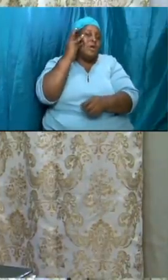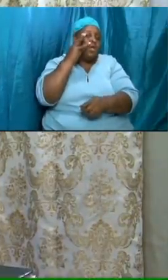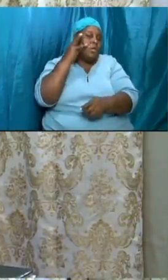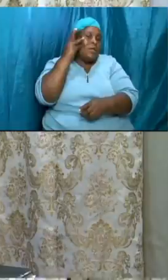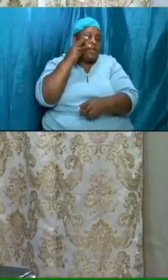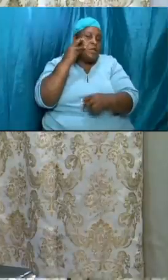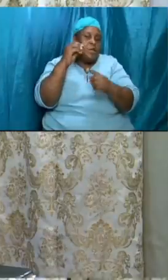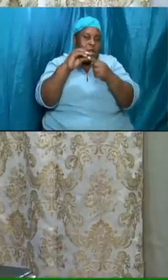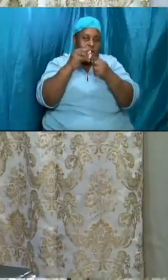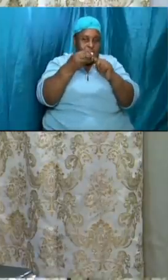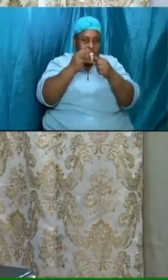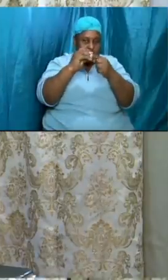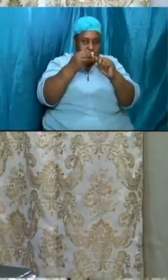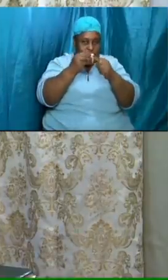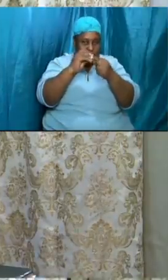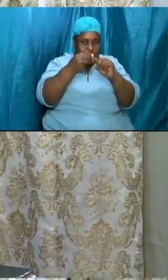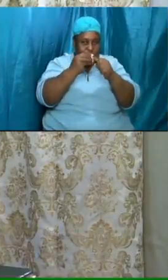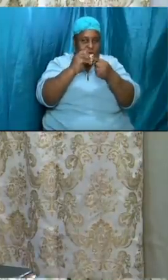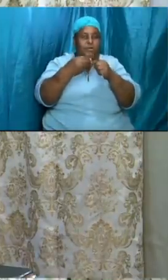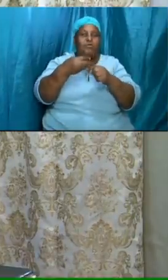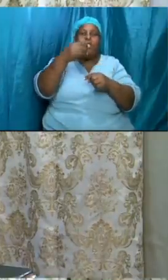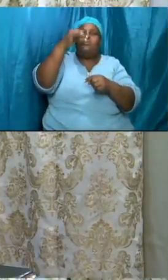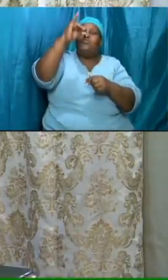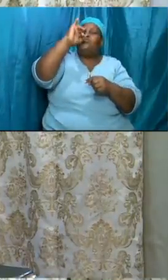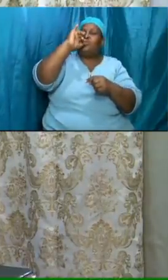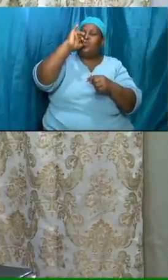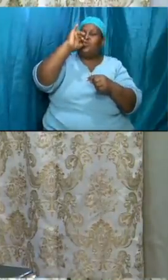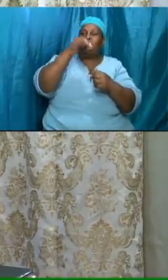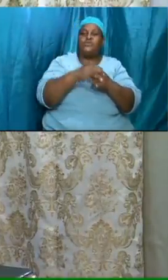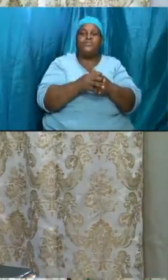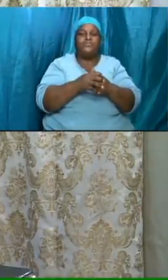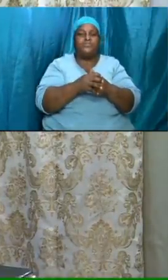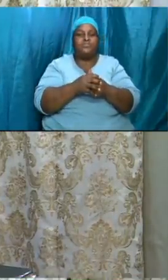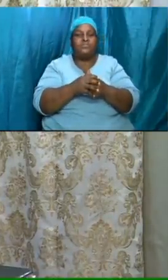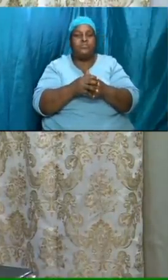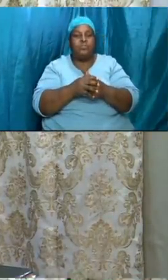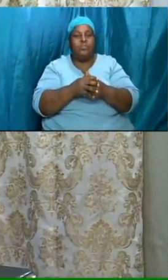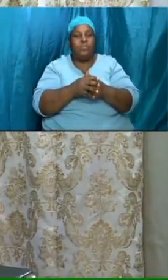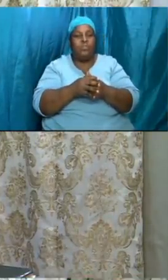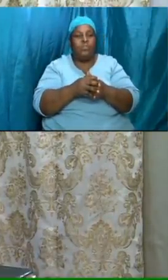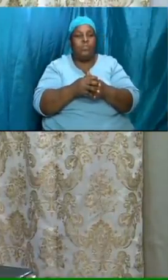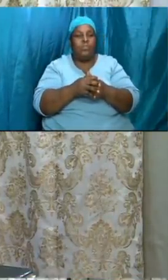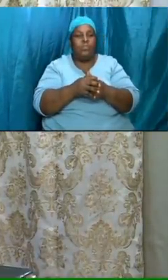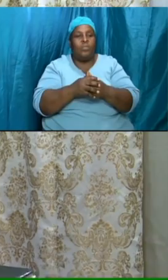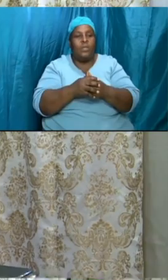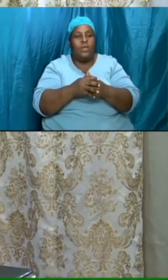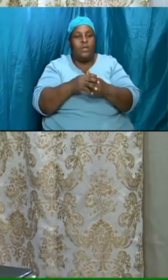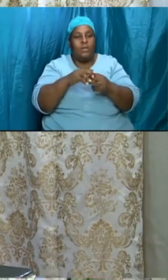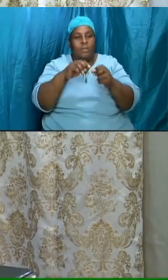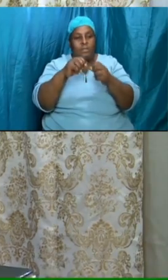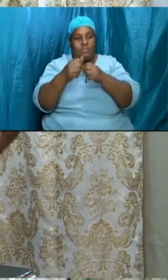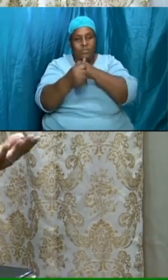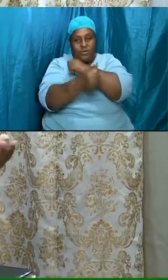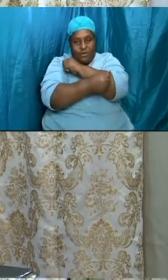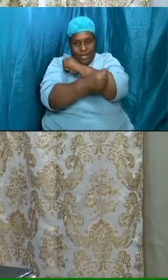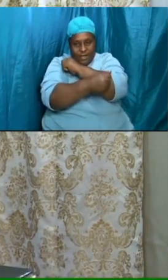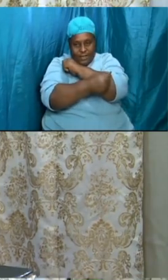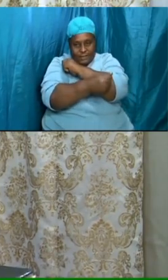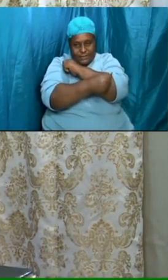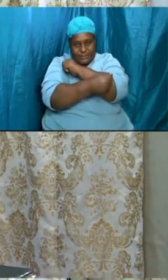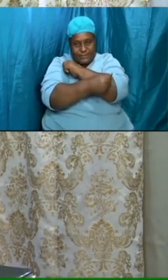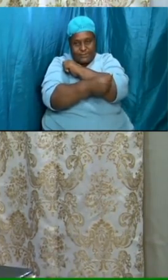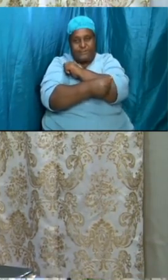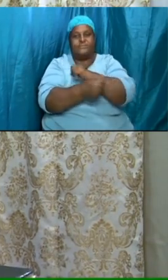get we normally would use the closest thing to unleavened and it is those you know cracker that we get because we don't have